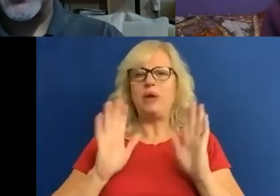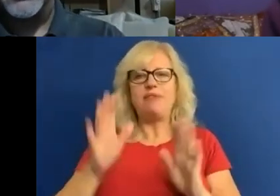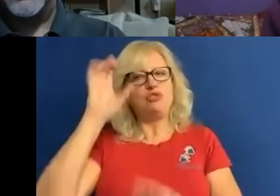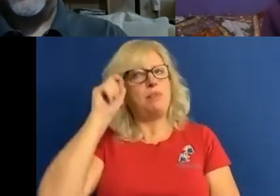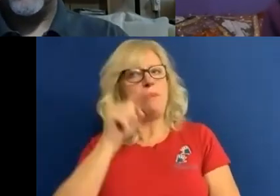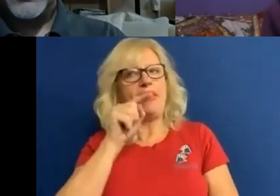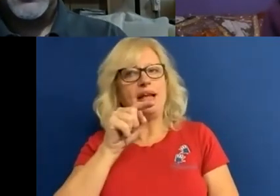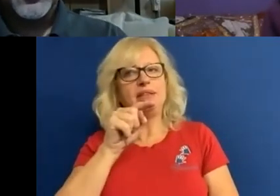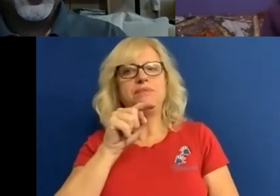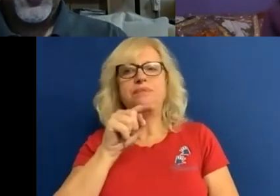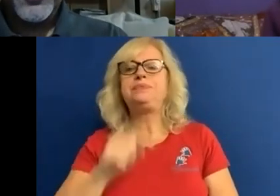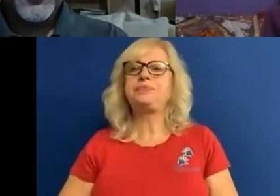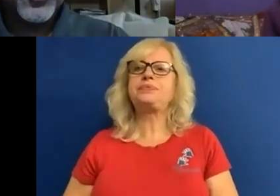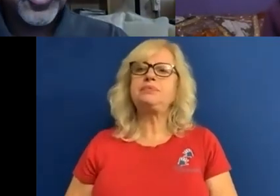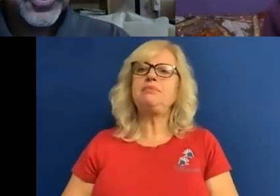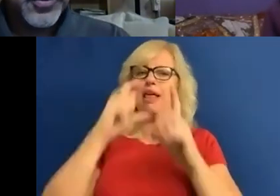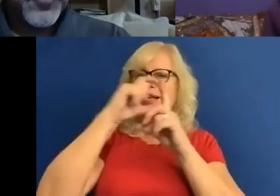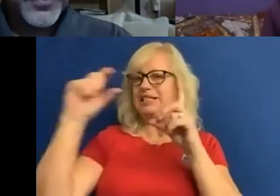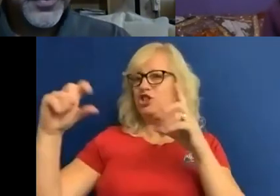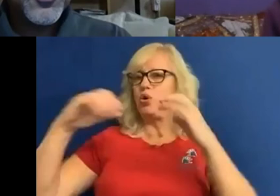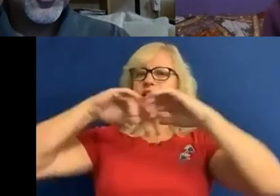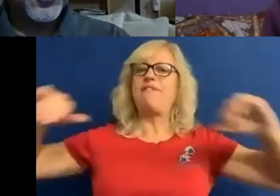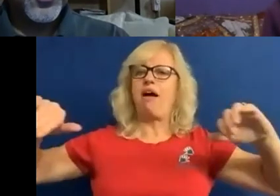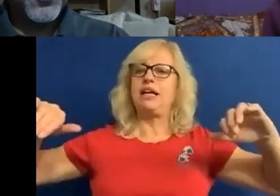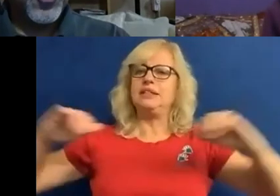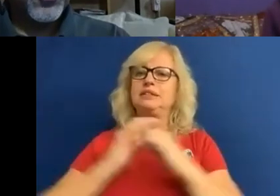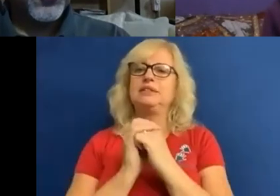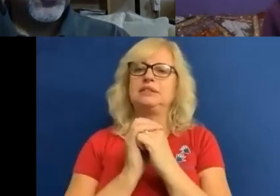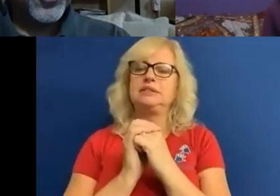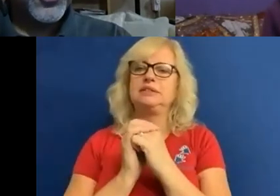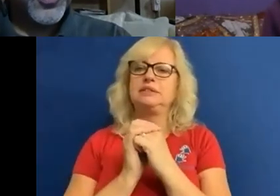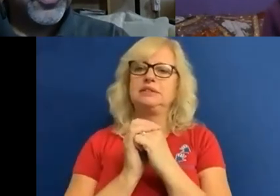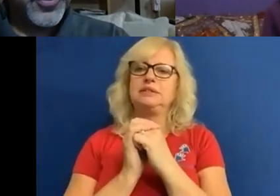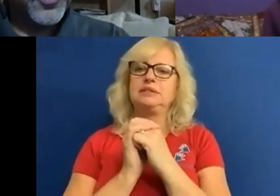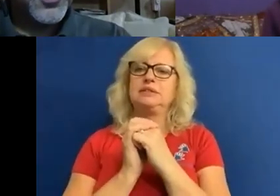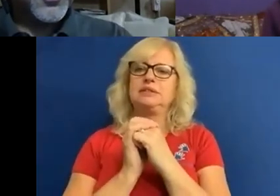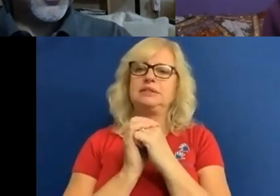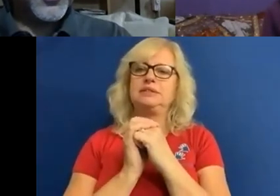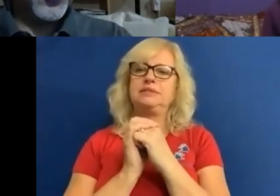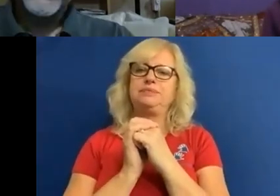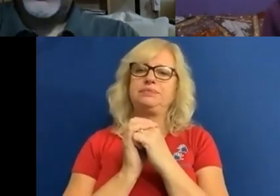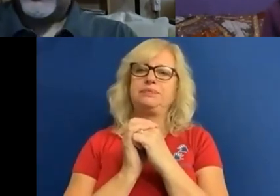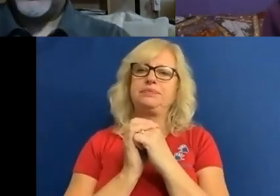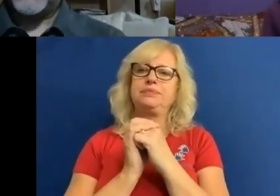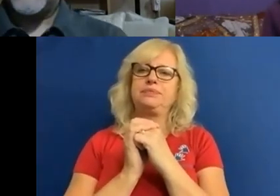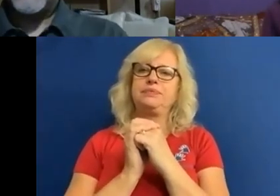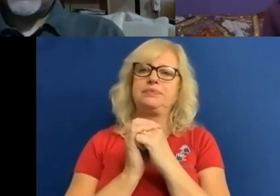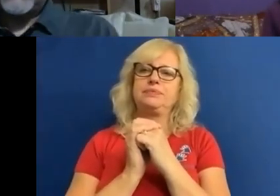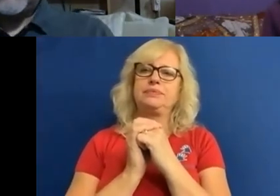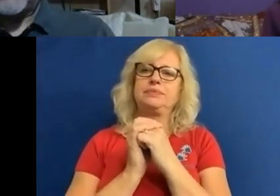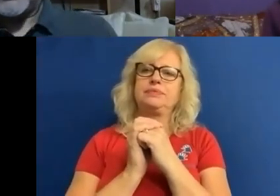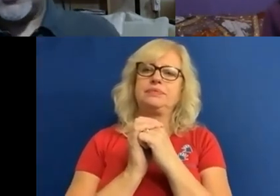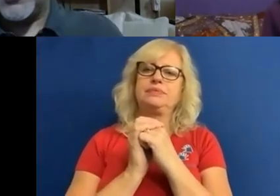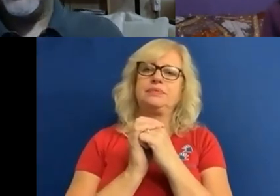that fact of that digital divide. So I would just kind of add that to what you said Jane. Thank you. And I think as